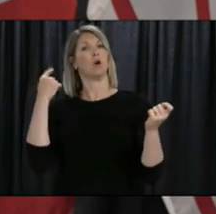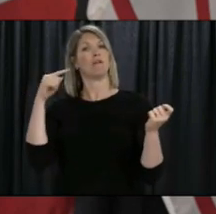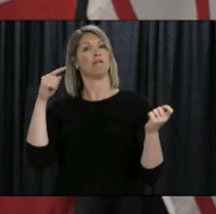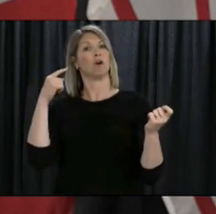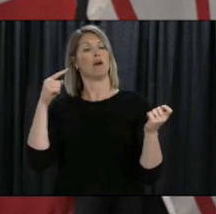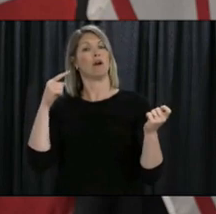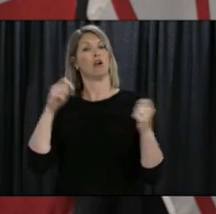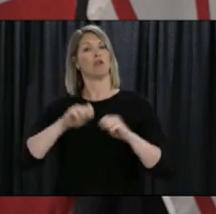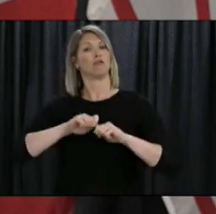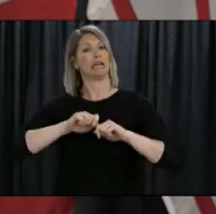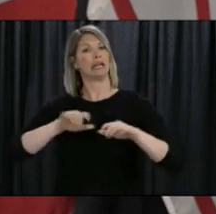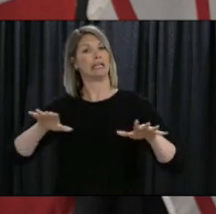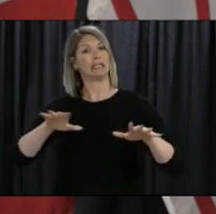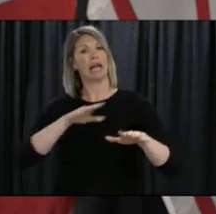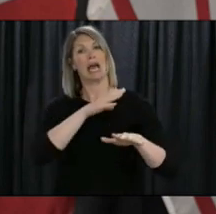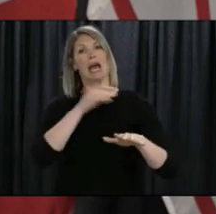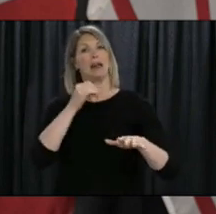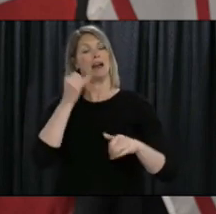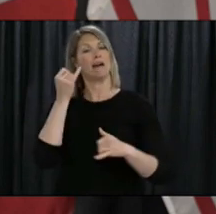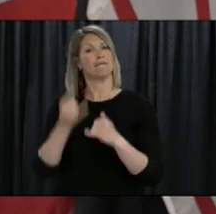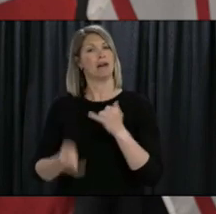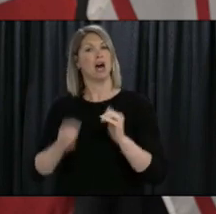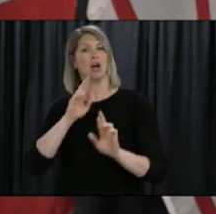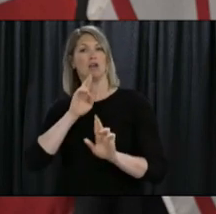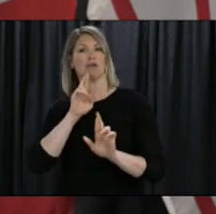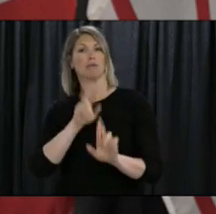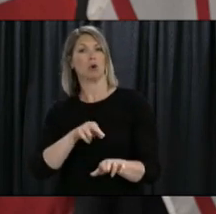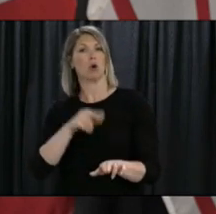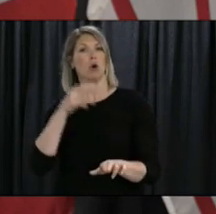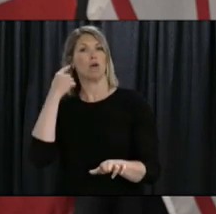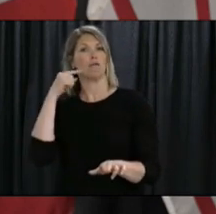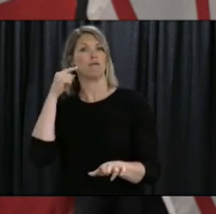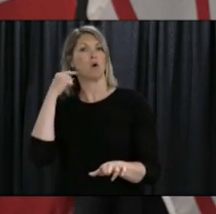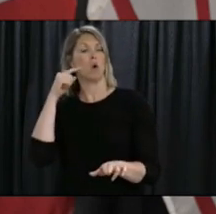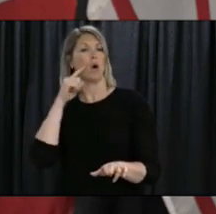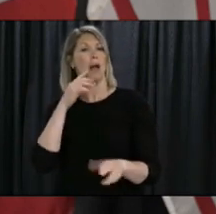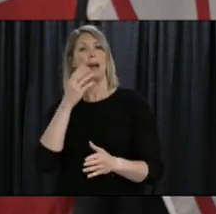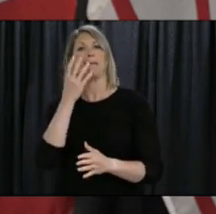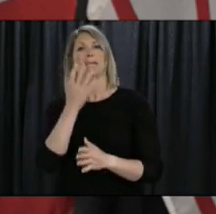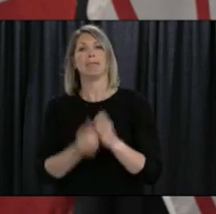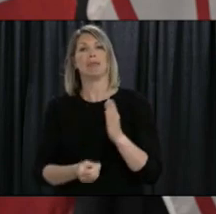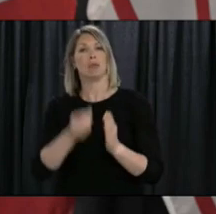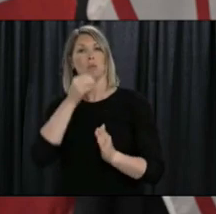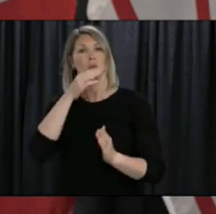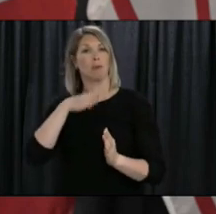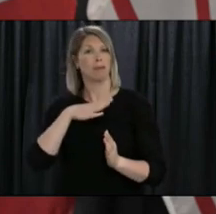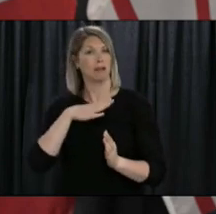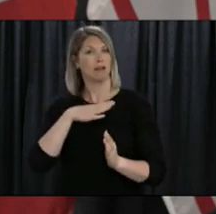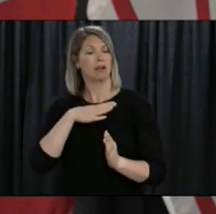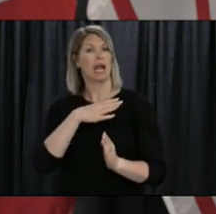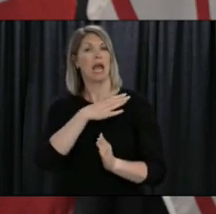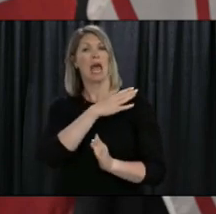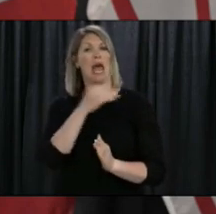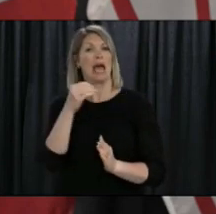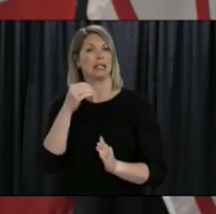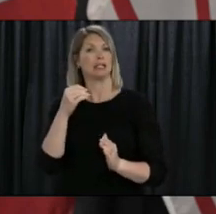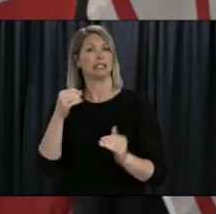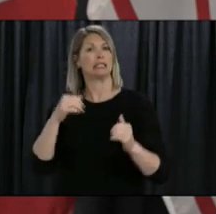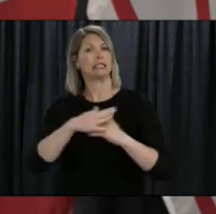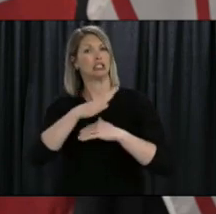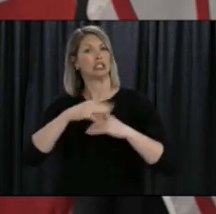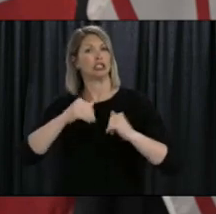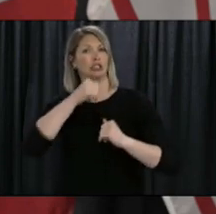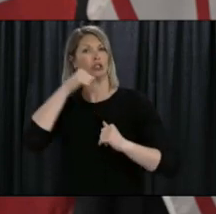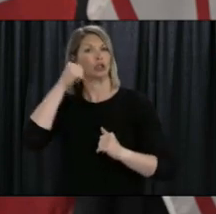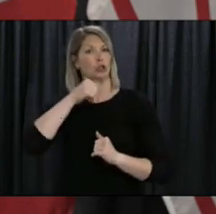final report of the National Inquiry into Missing and Murdered Indigenous Women and Girls. It took a lot of courage